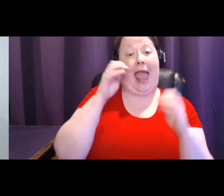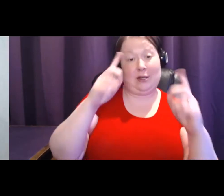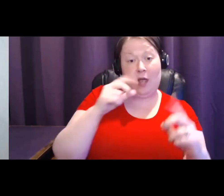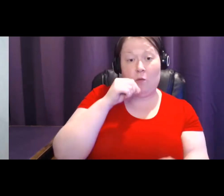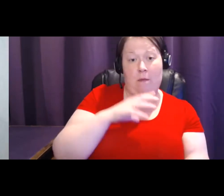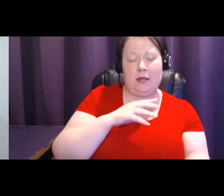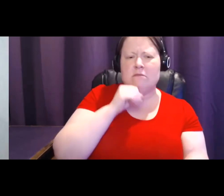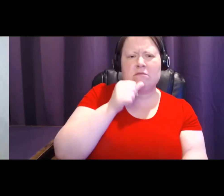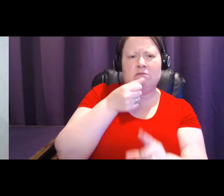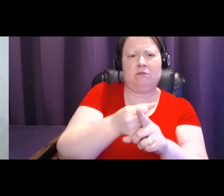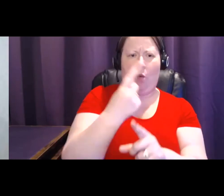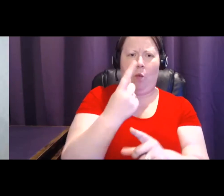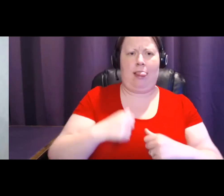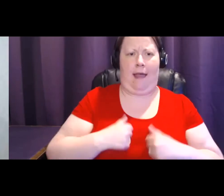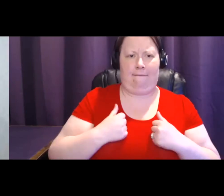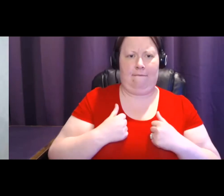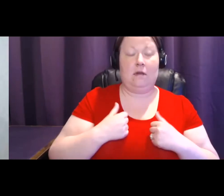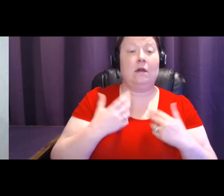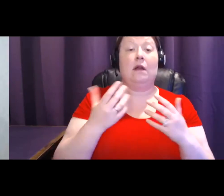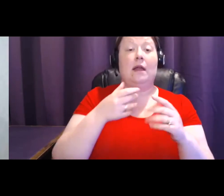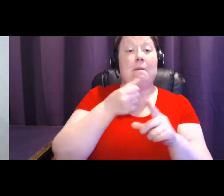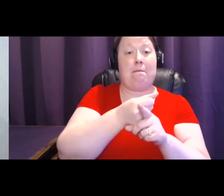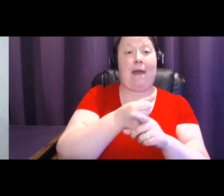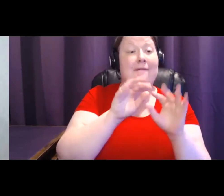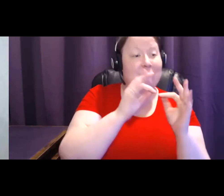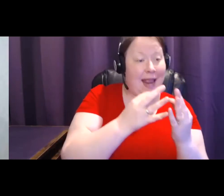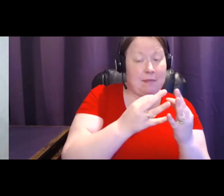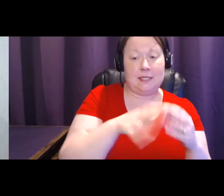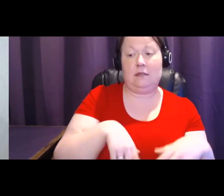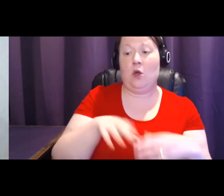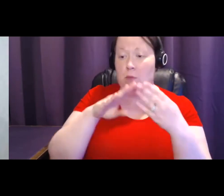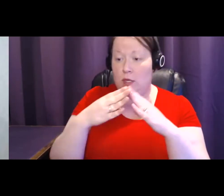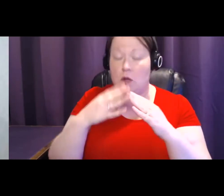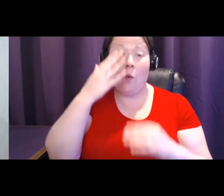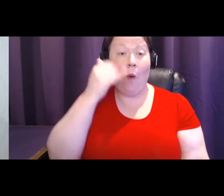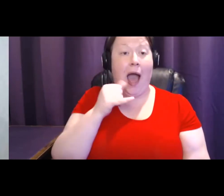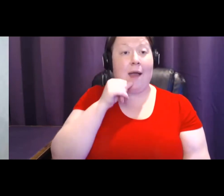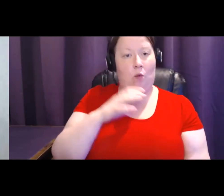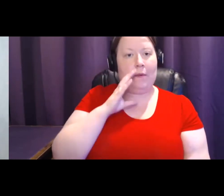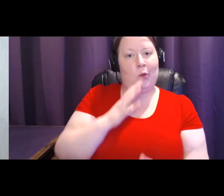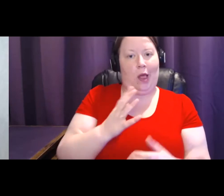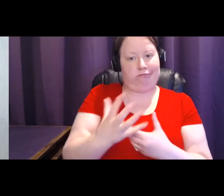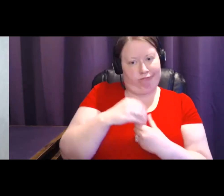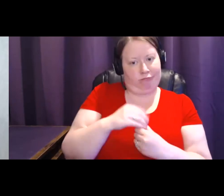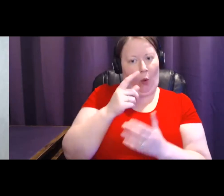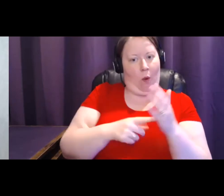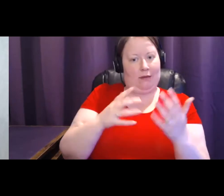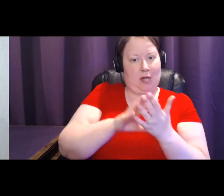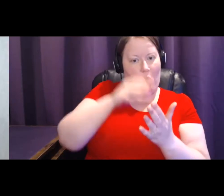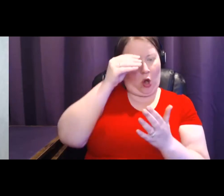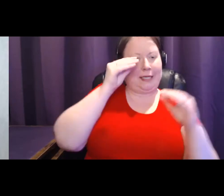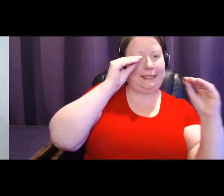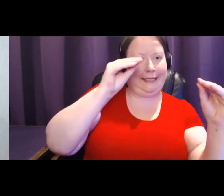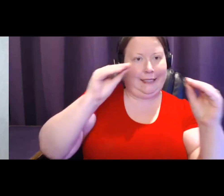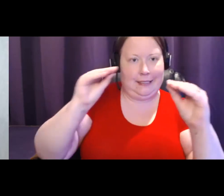impact families, you impact communities, because a woman will take what she's learned and teach it to others. When we started